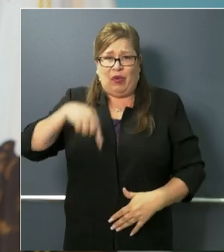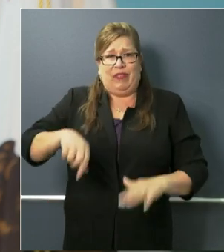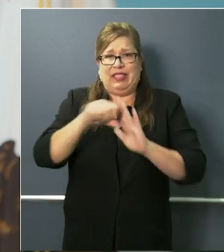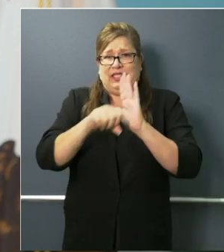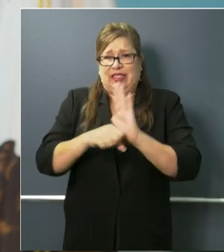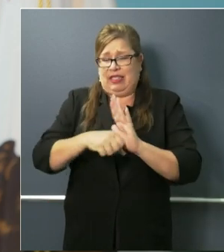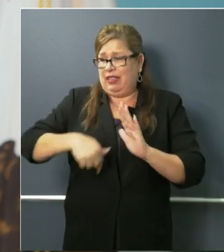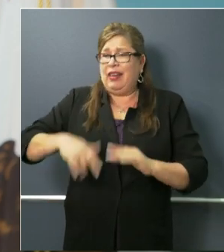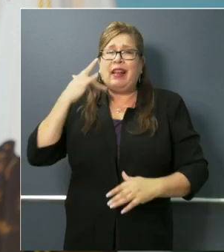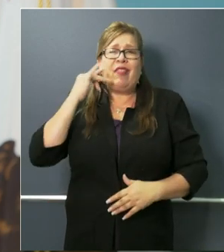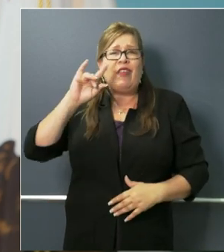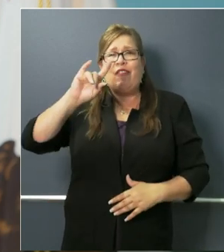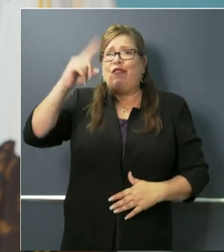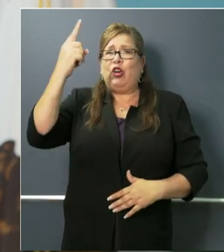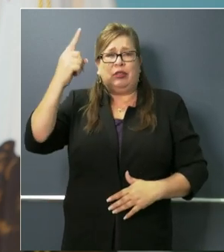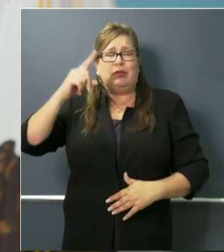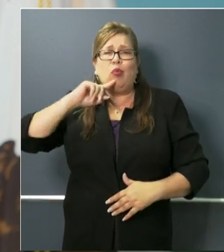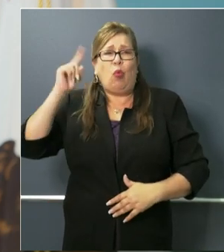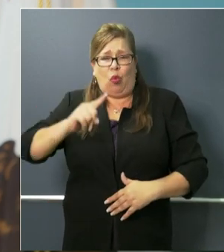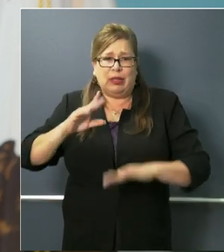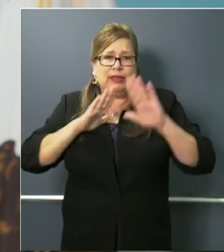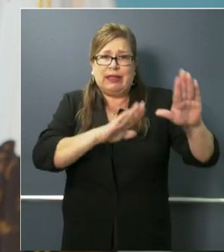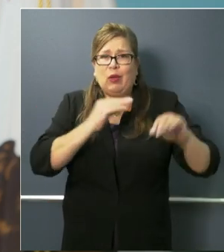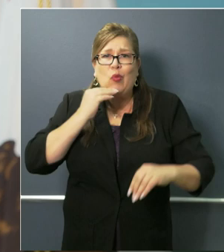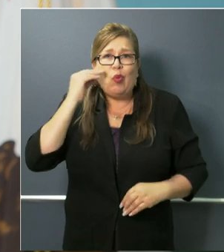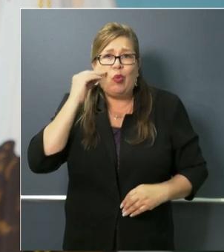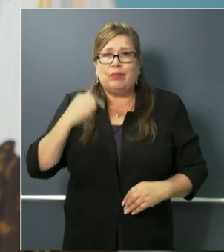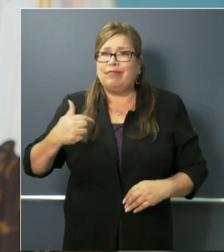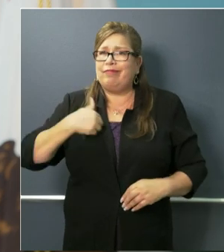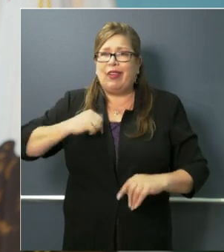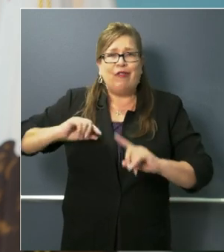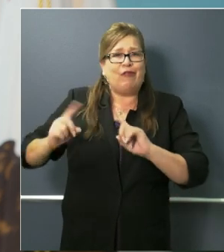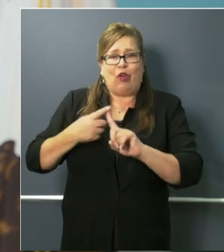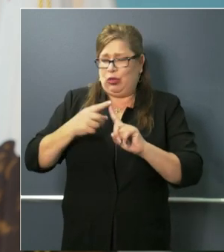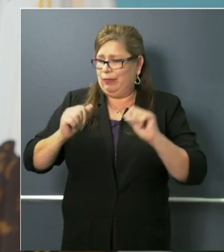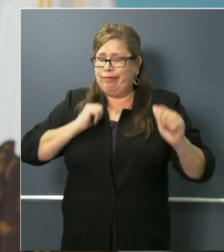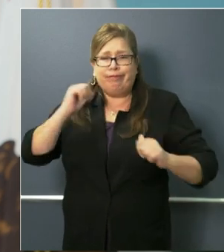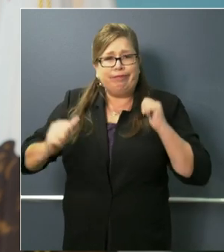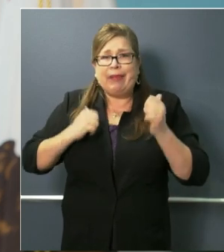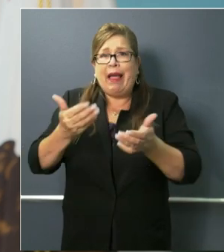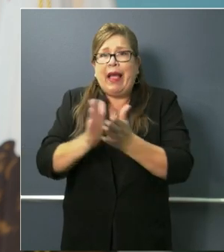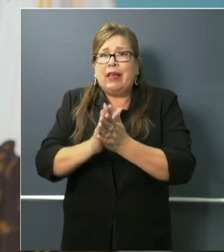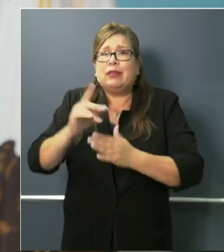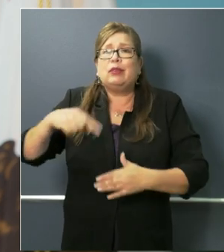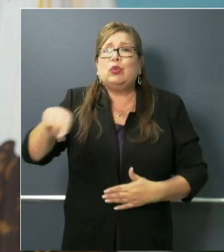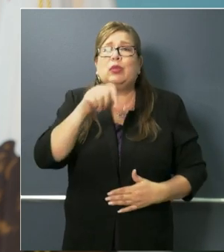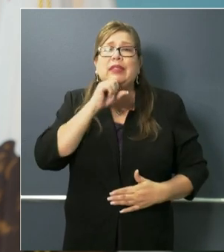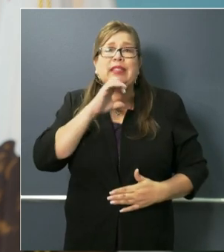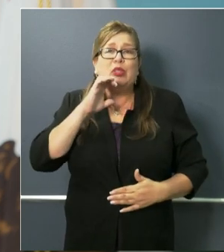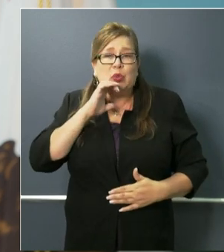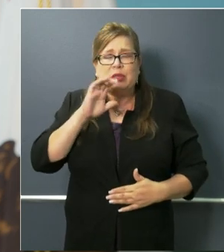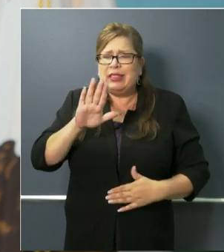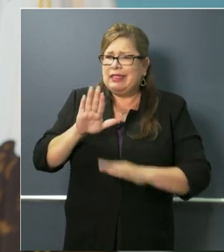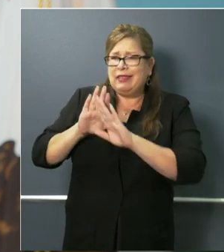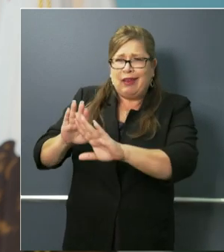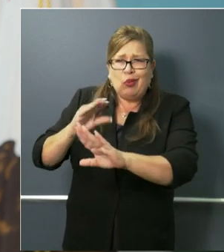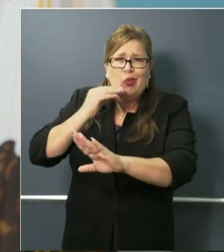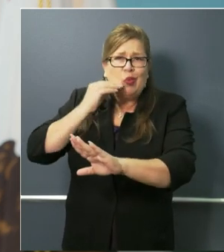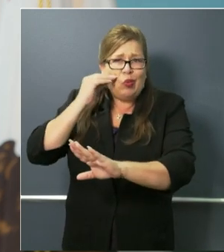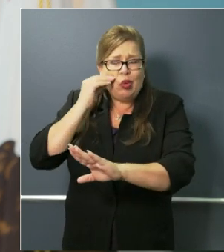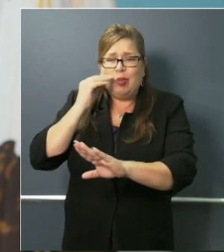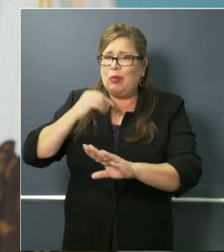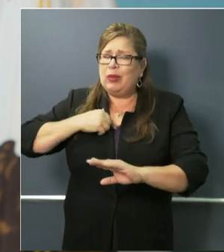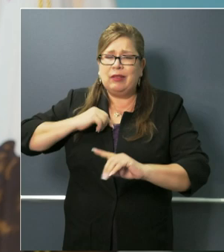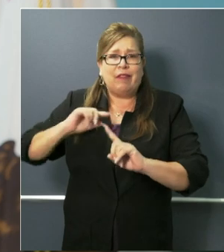in the nation on the stay-at-home orders, how we were aggressive even before that by asking all of our seniors to stay-at-home first, how